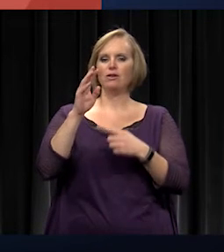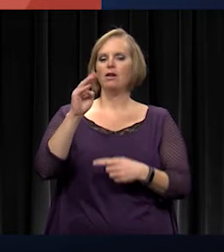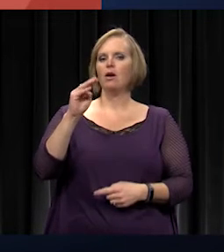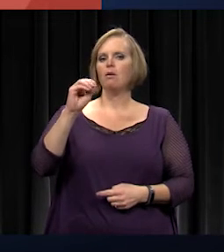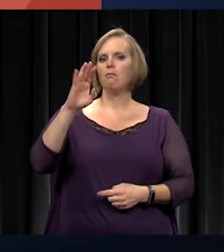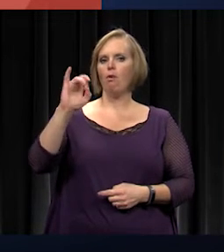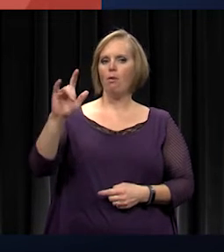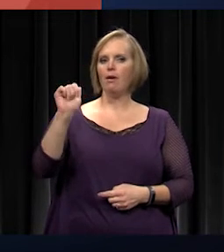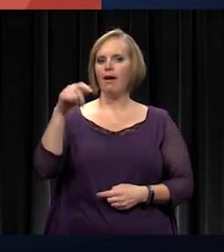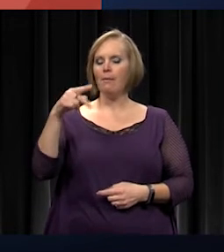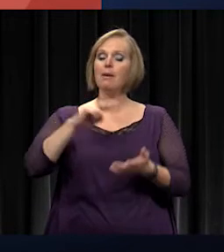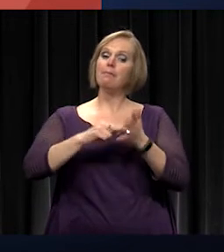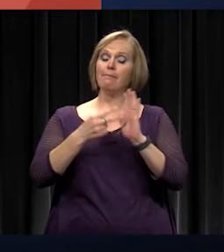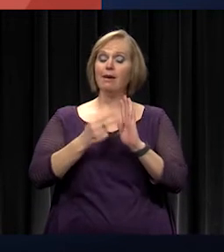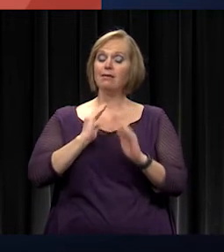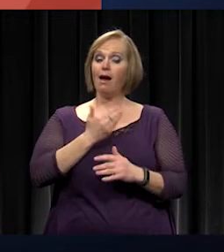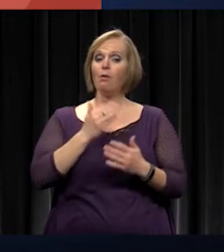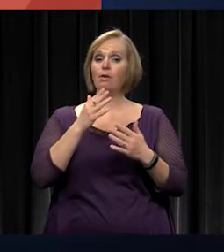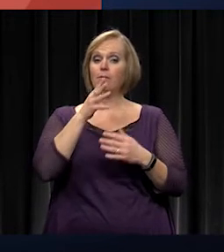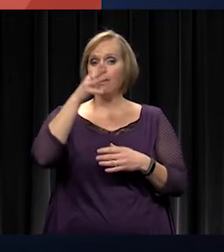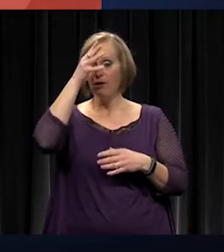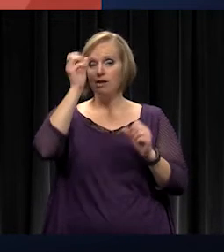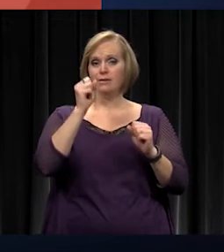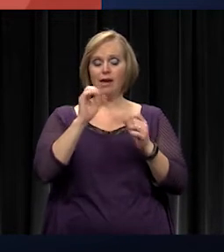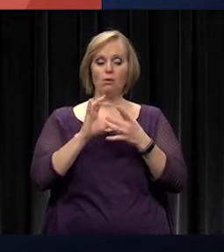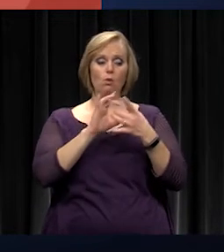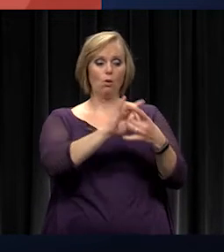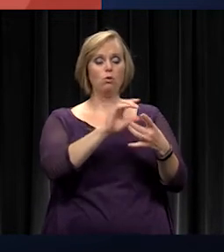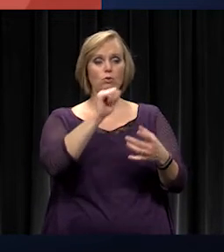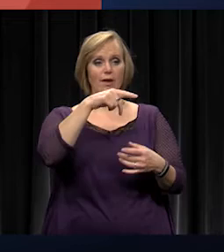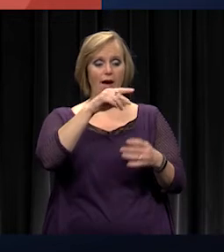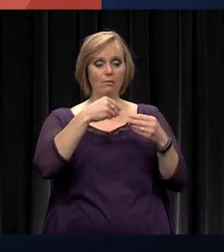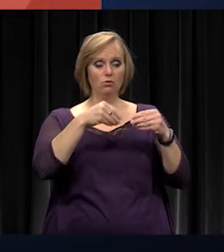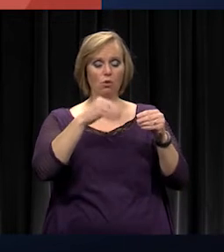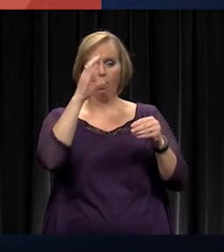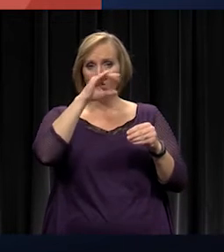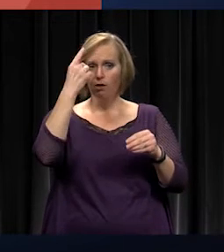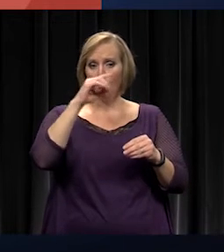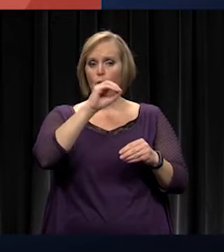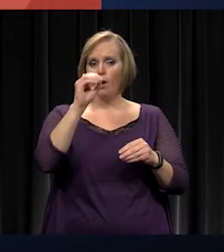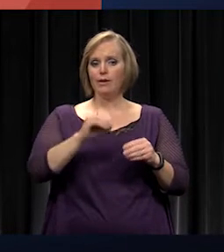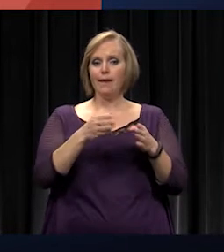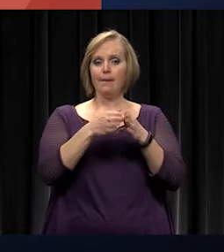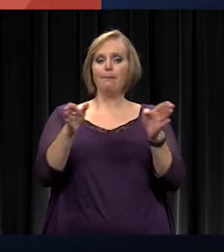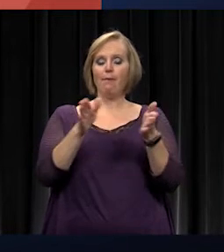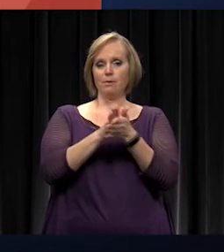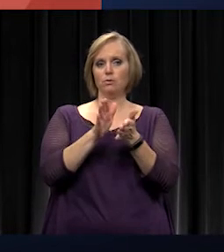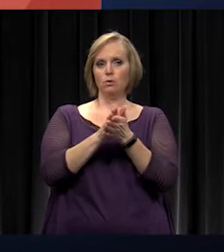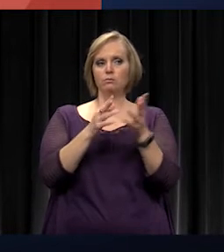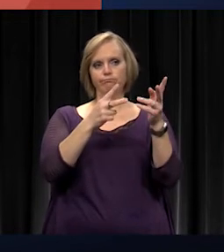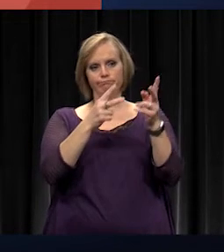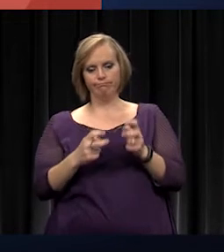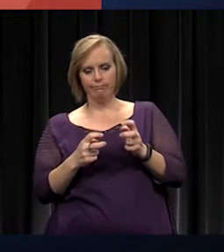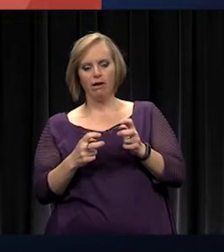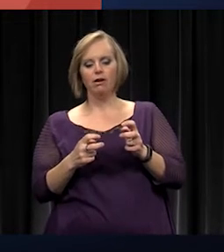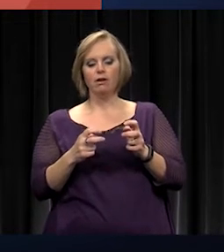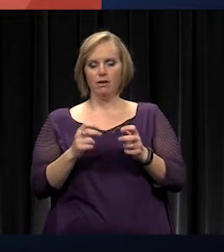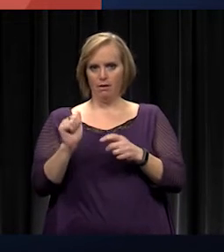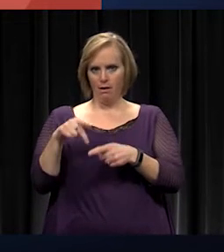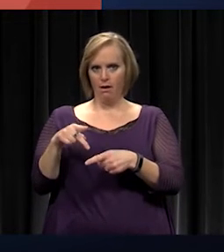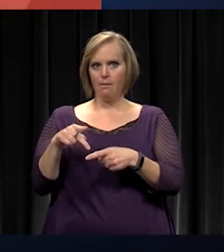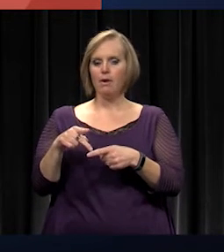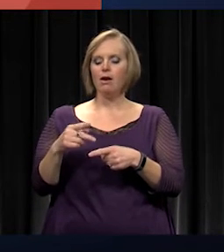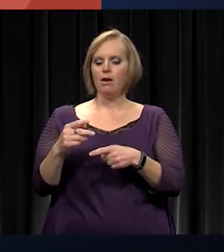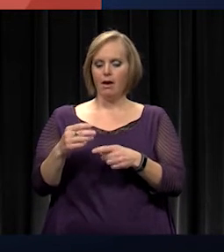That means that our parents can go to the app store, look for Olathe Public Schools, download the app, and have information about the